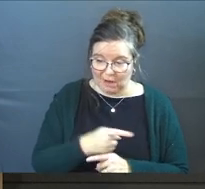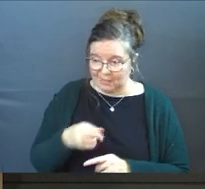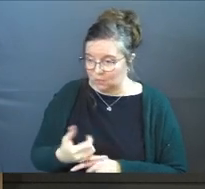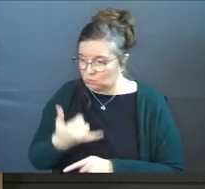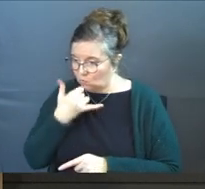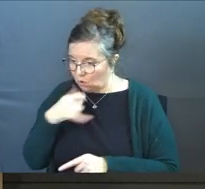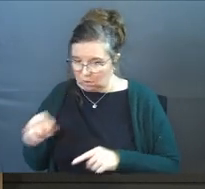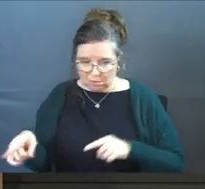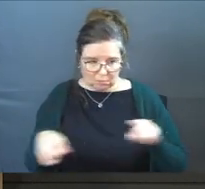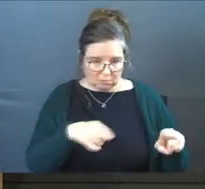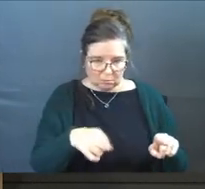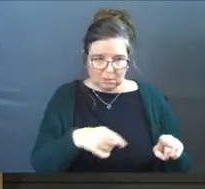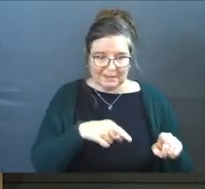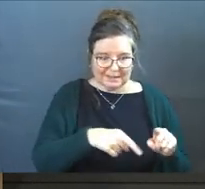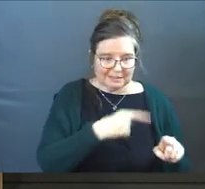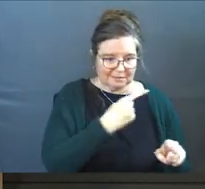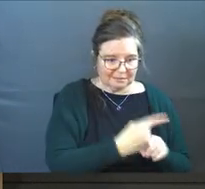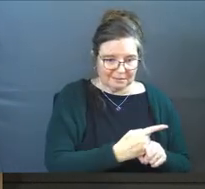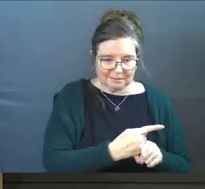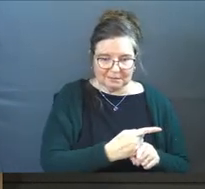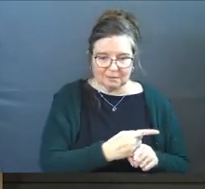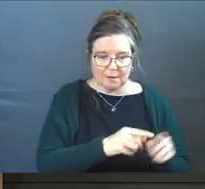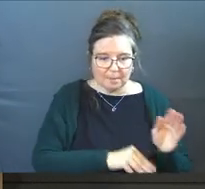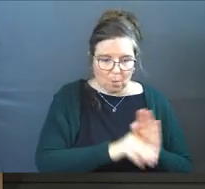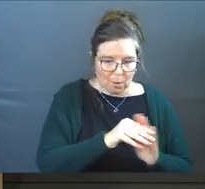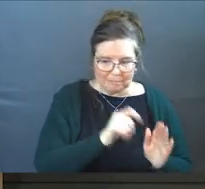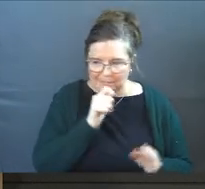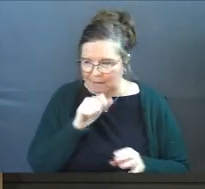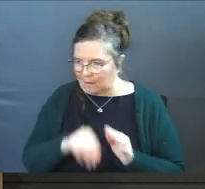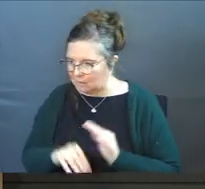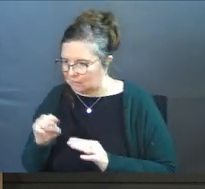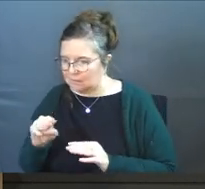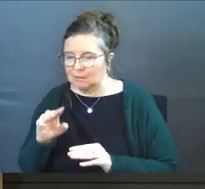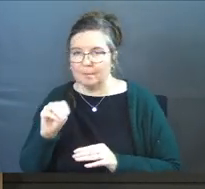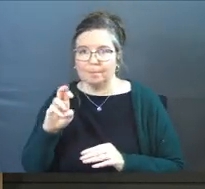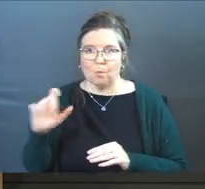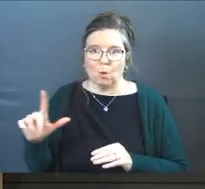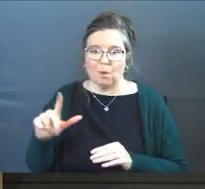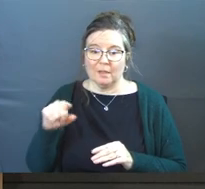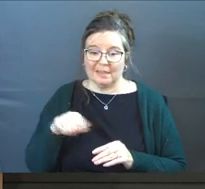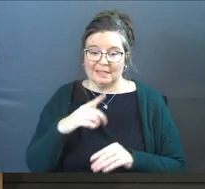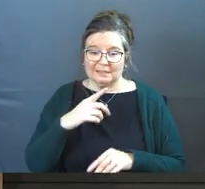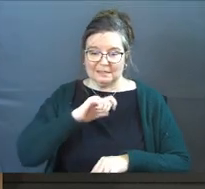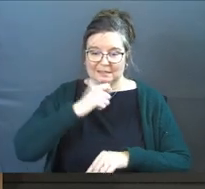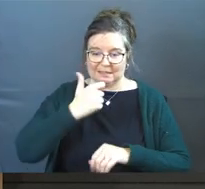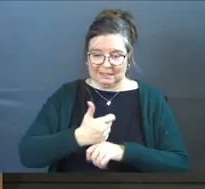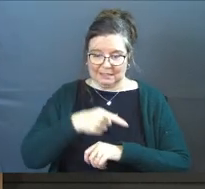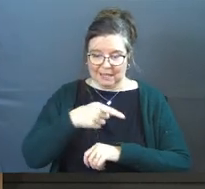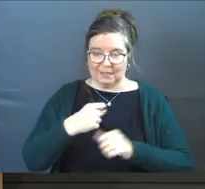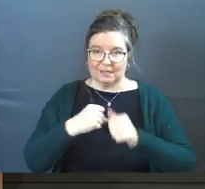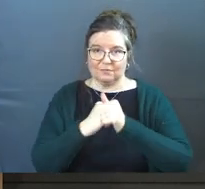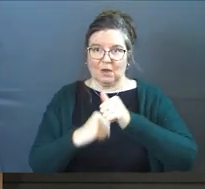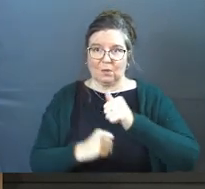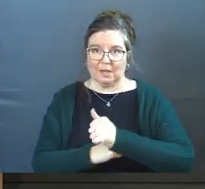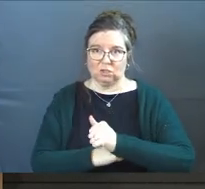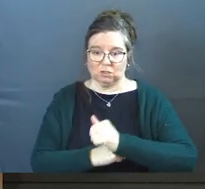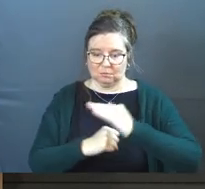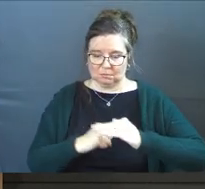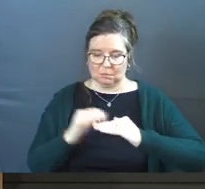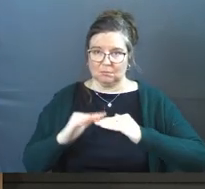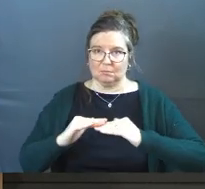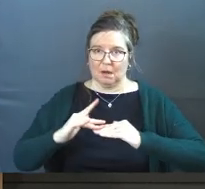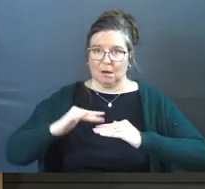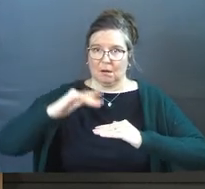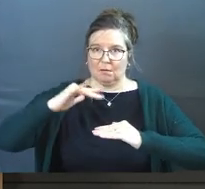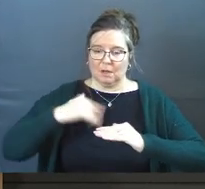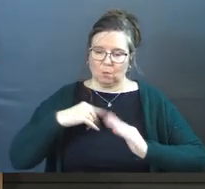this is wrong, this is moral, this is immoral, all of it sits on this one foundation. And